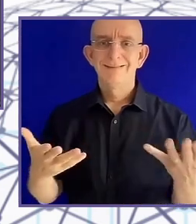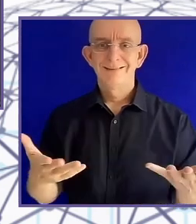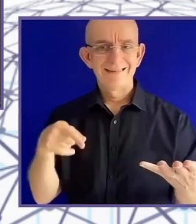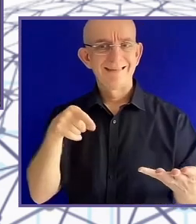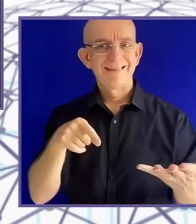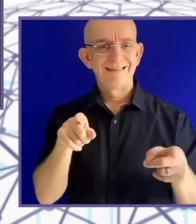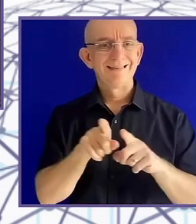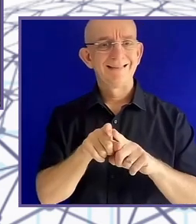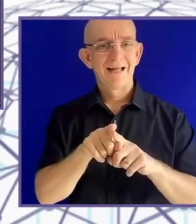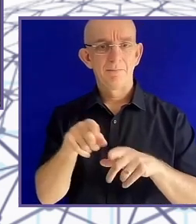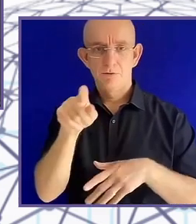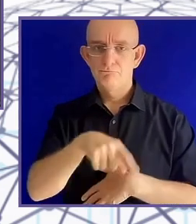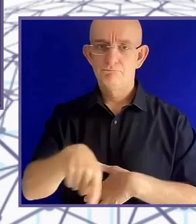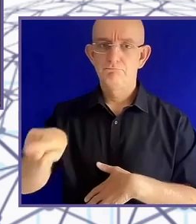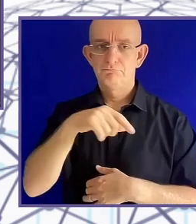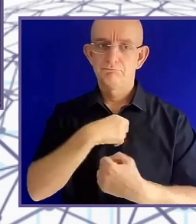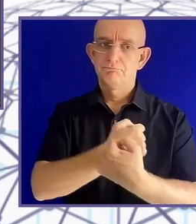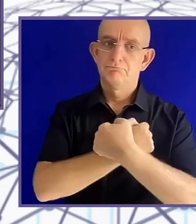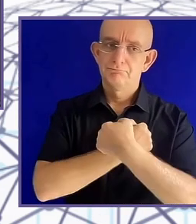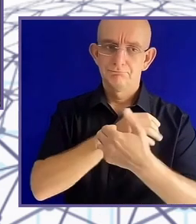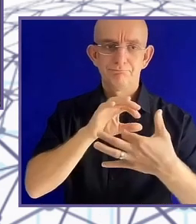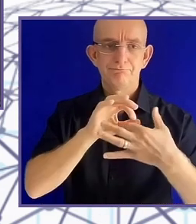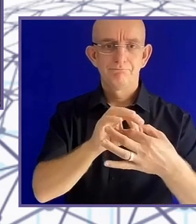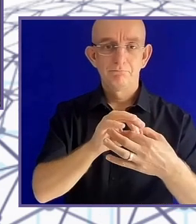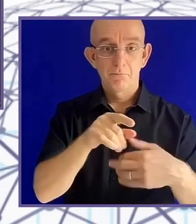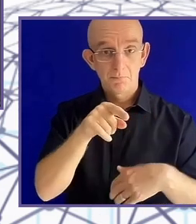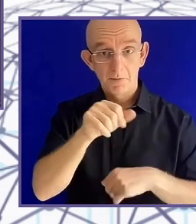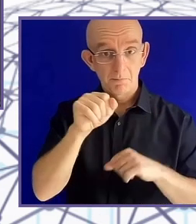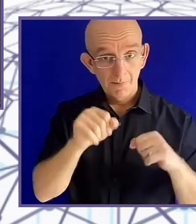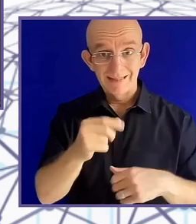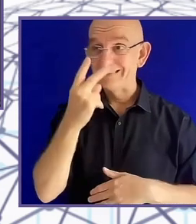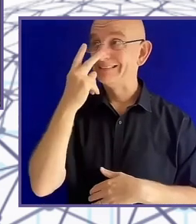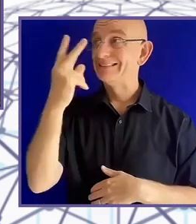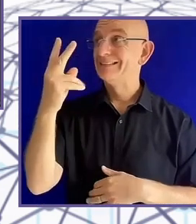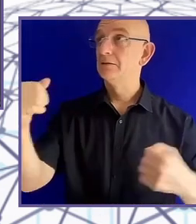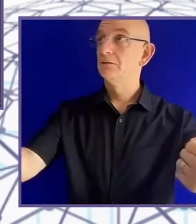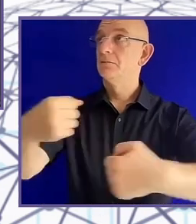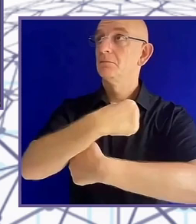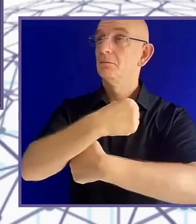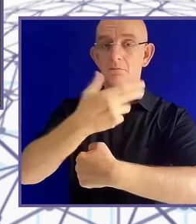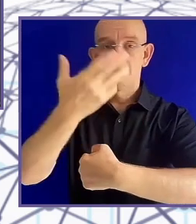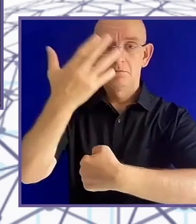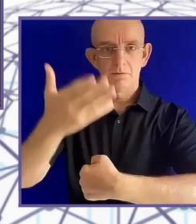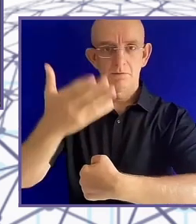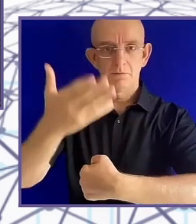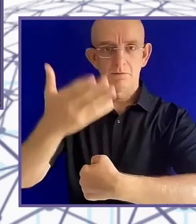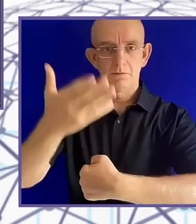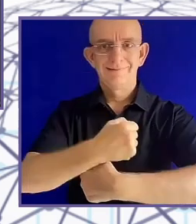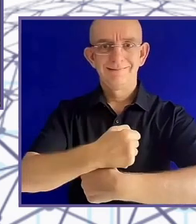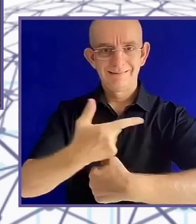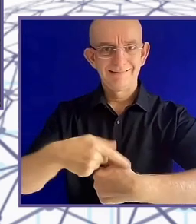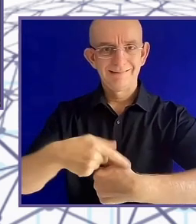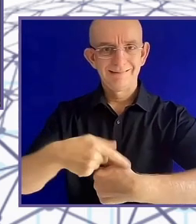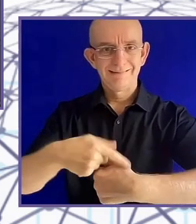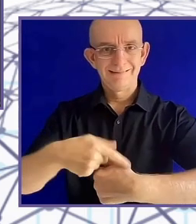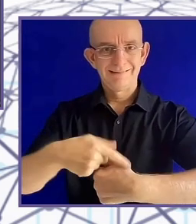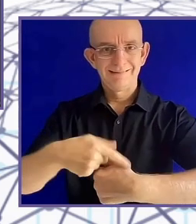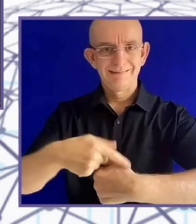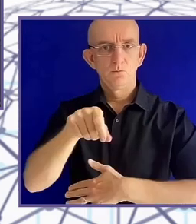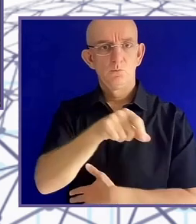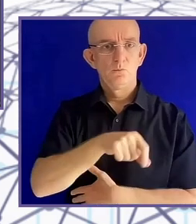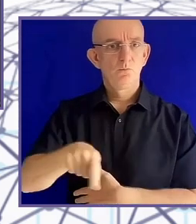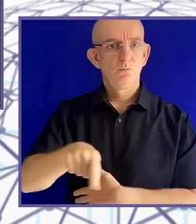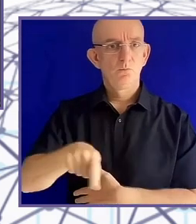did look like a circle to her. And so Tecilia, the device, was co-designed with hours in schools